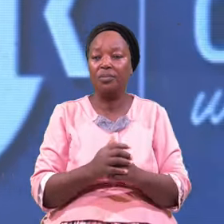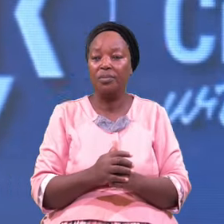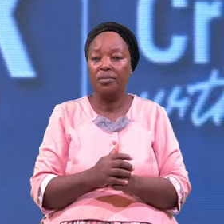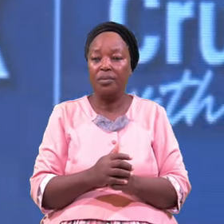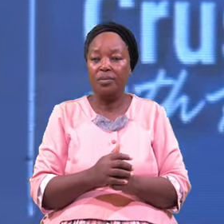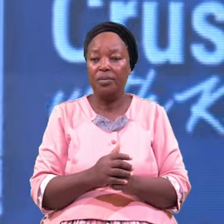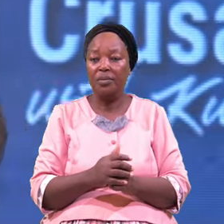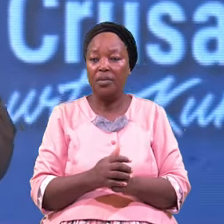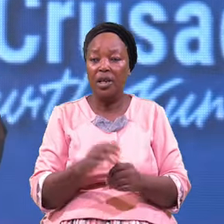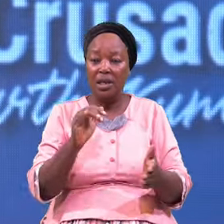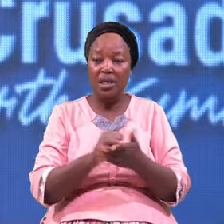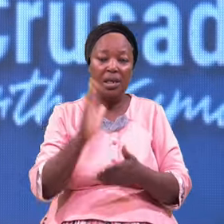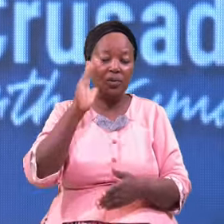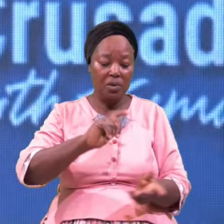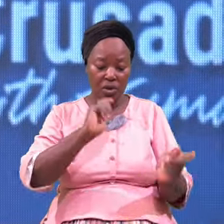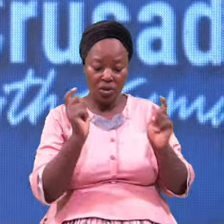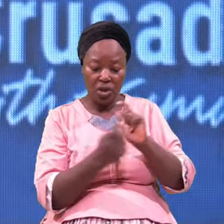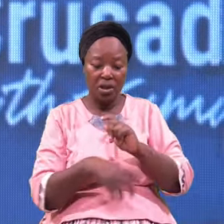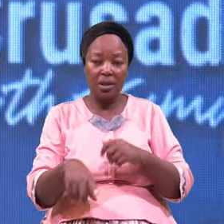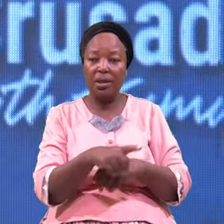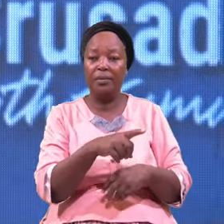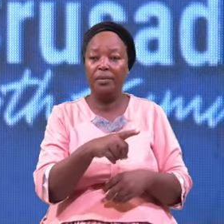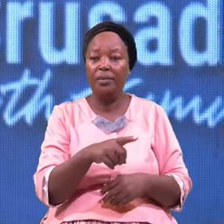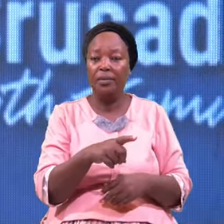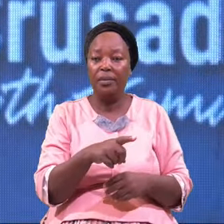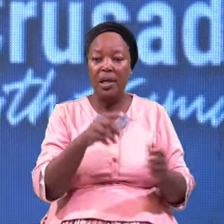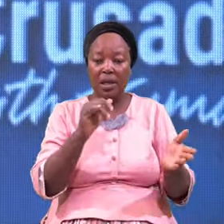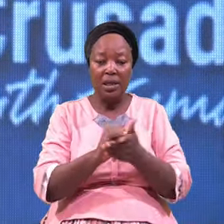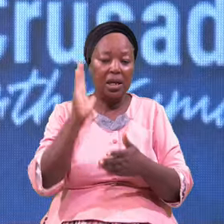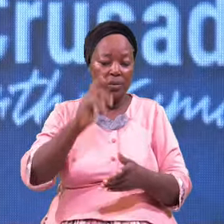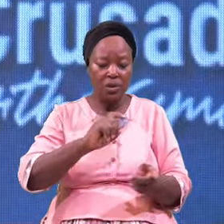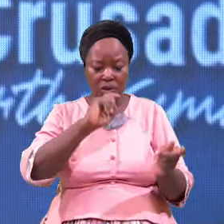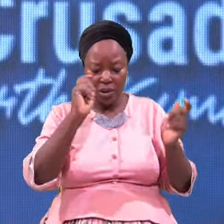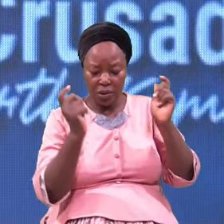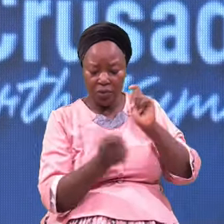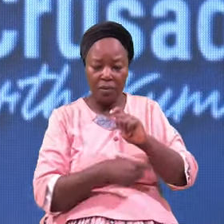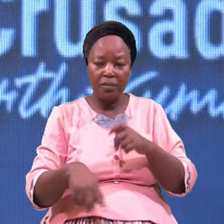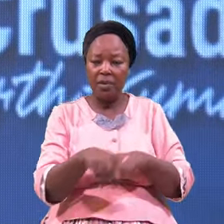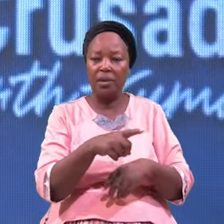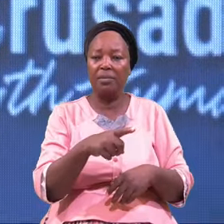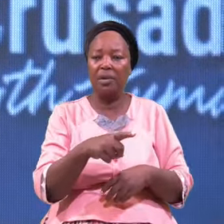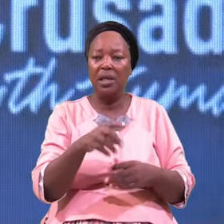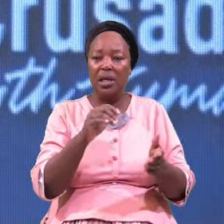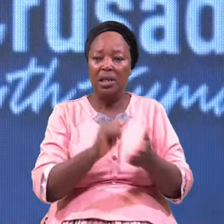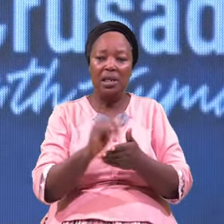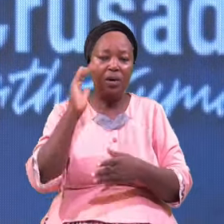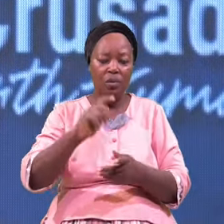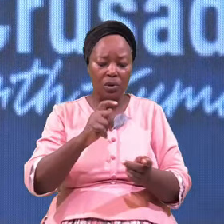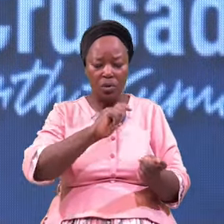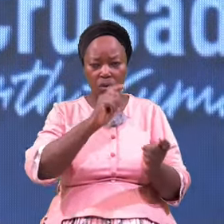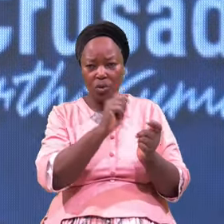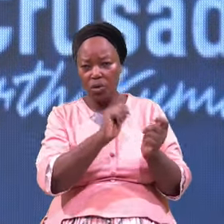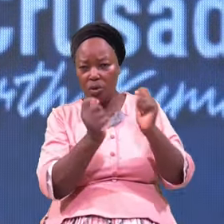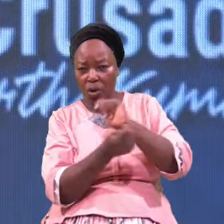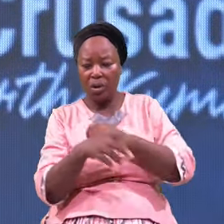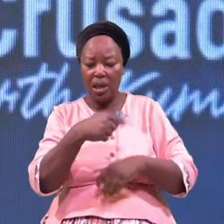That will Change Them That will Transform Them That will Turn Their Lives